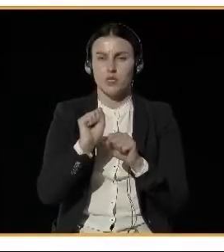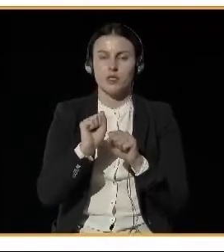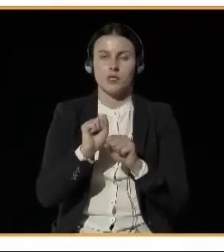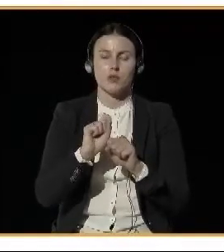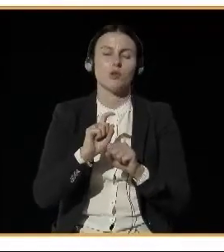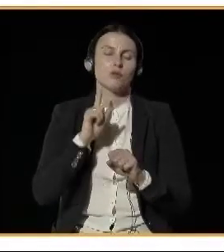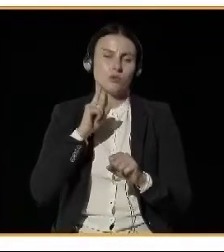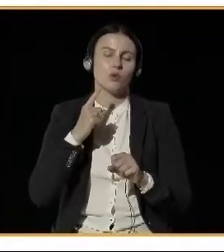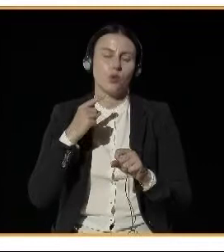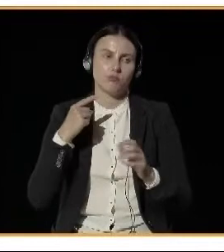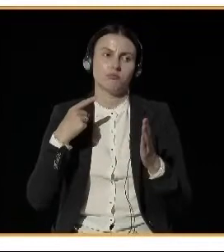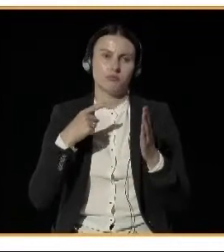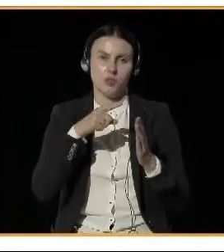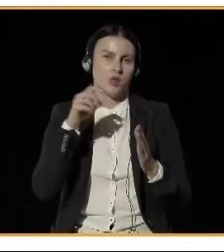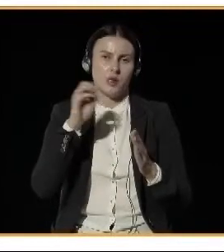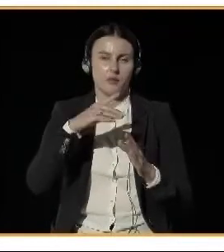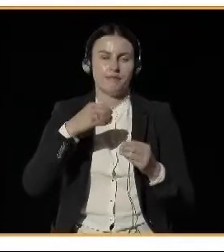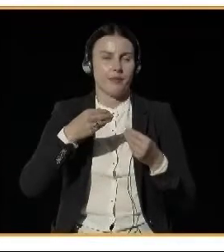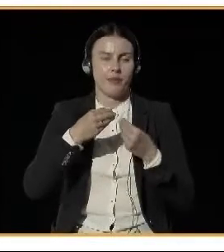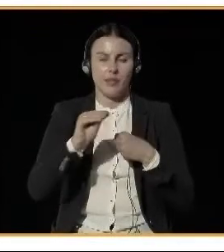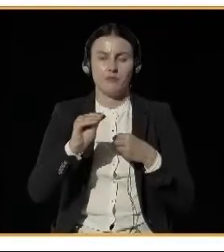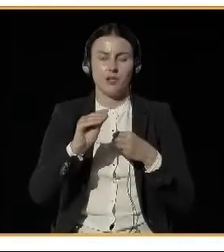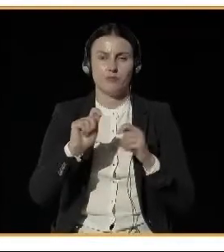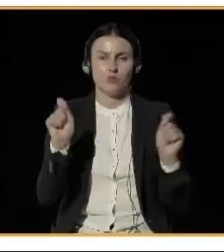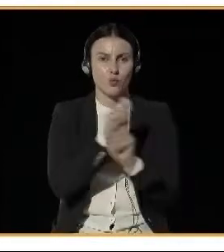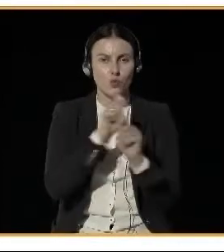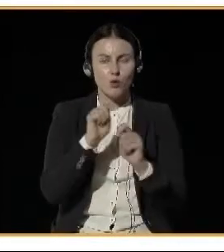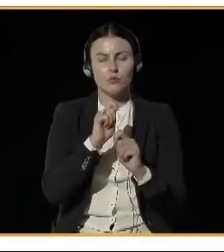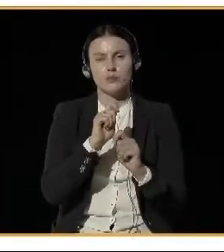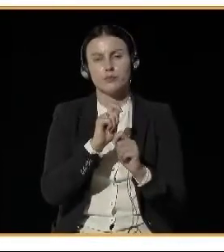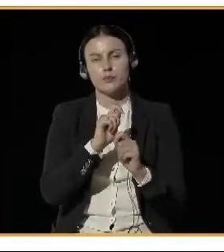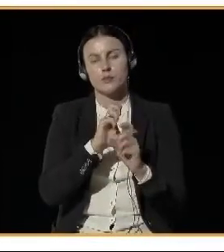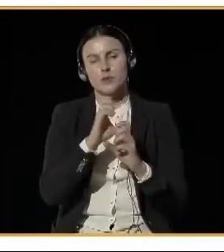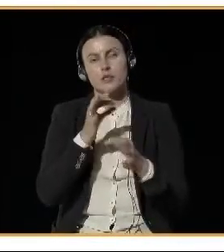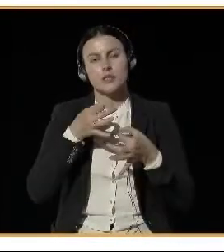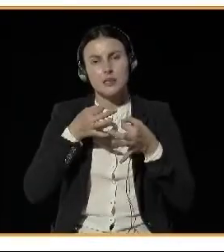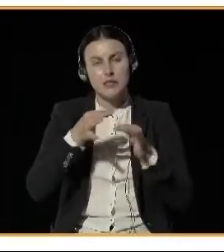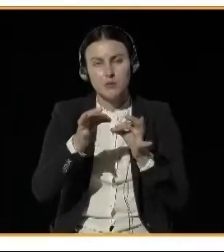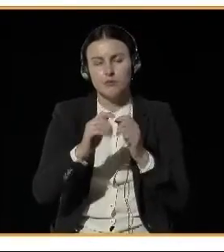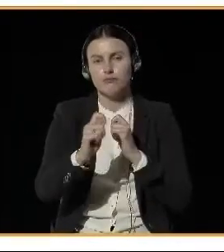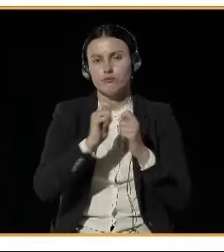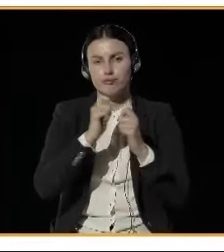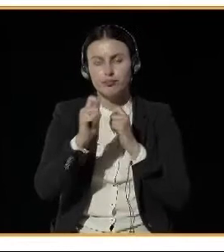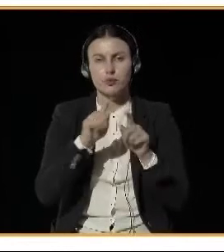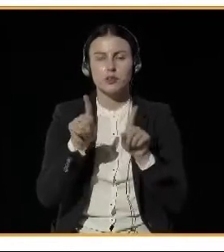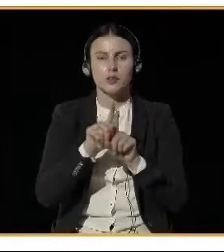the most, the main pollutants are dust and NO2.